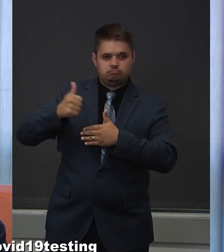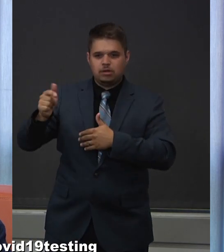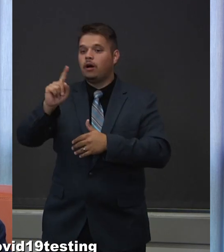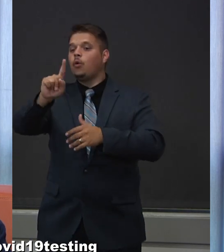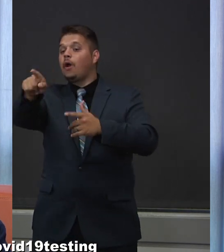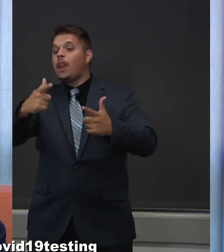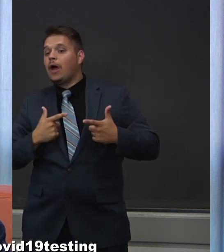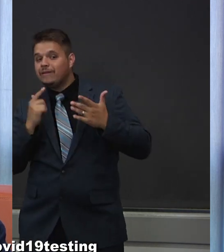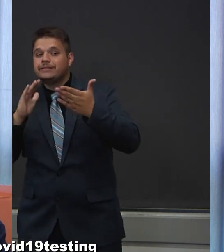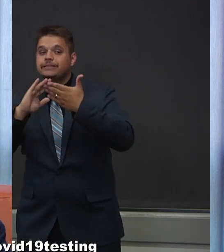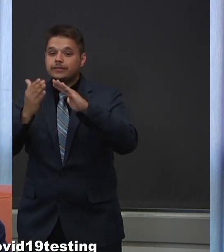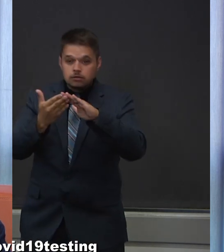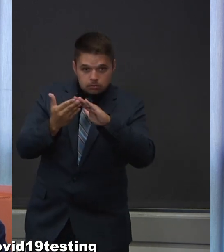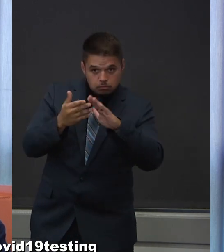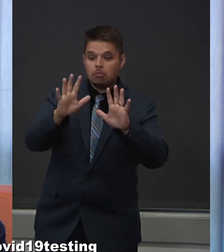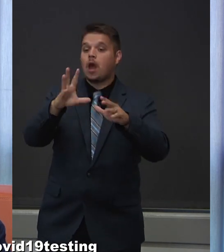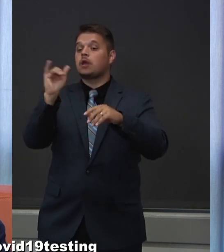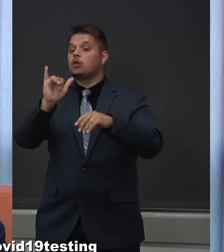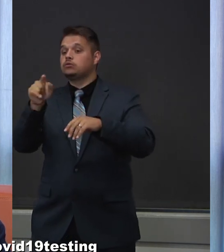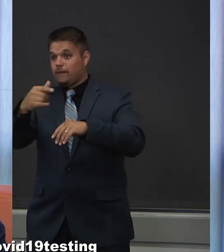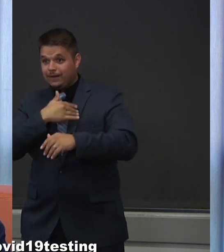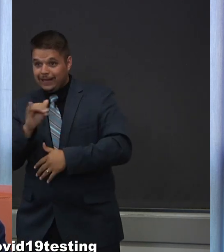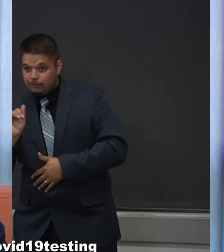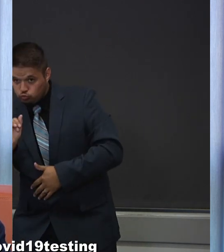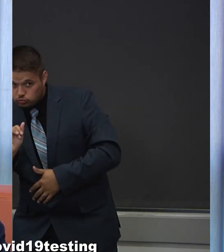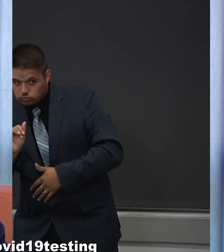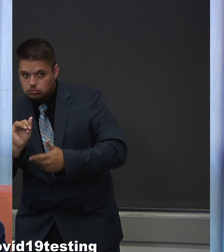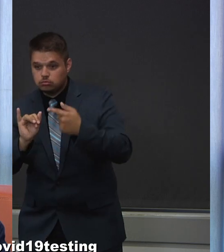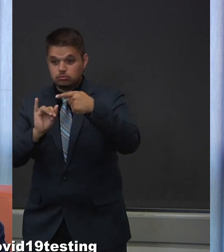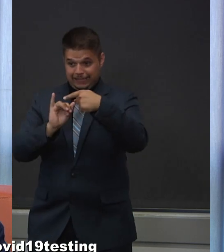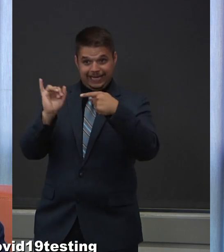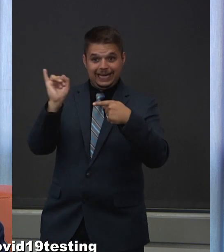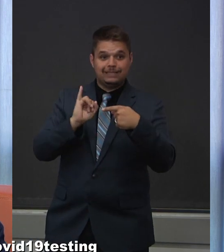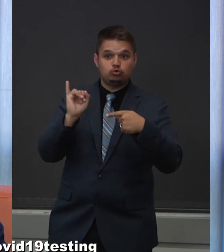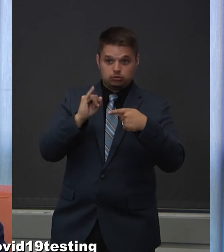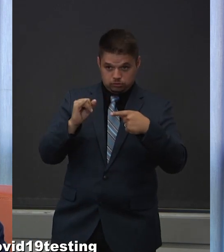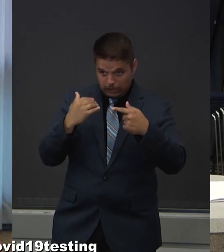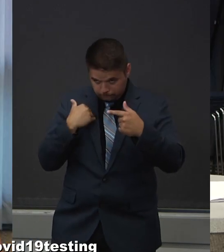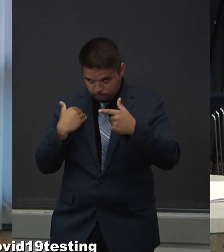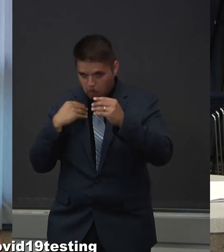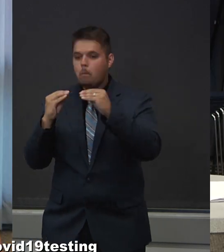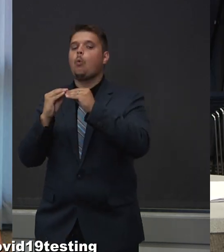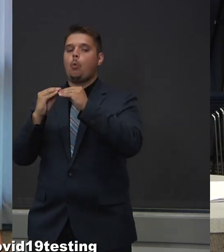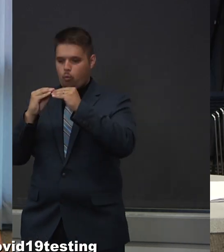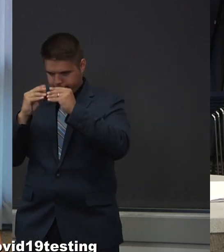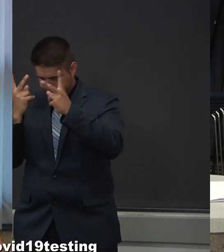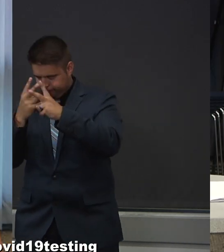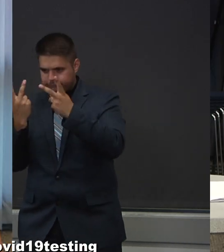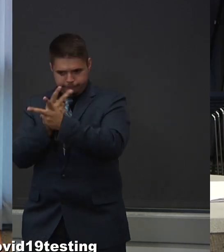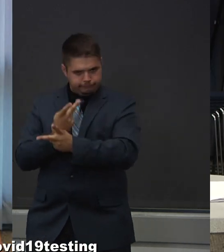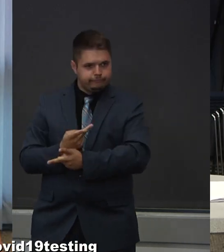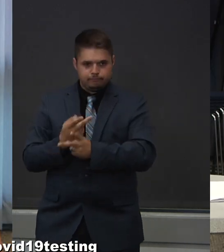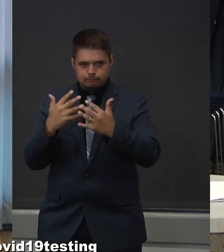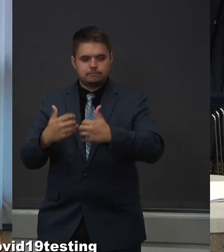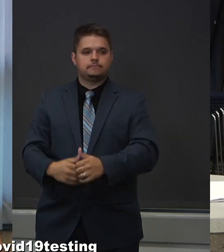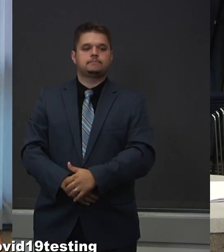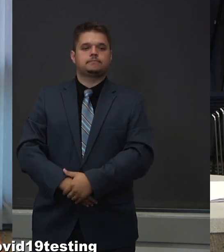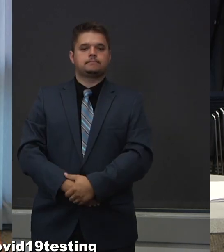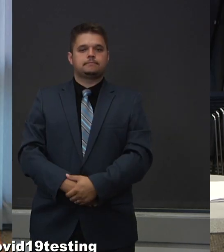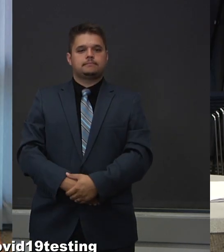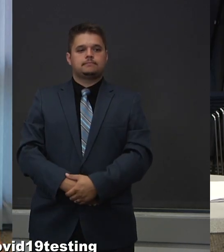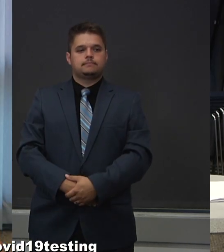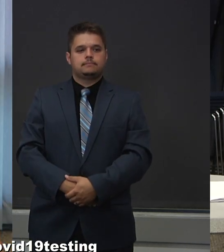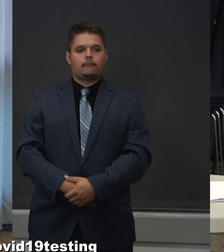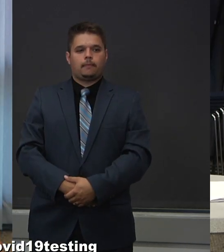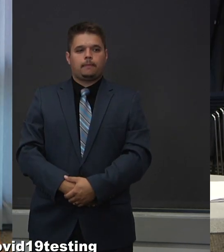you have, what would be available at no cost to you. Robin asks, is there a plan to